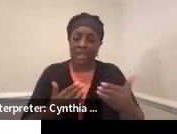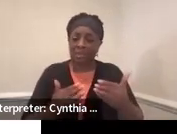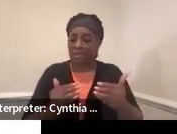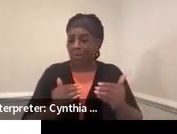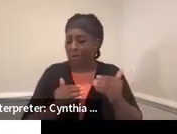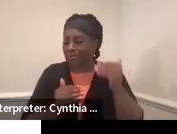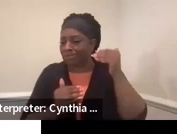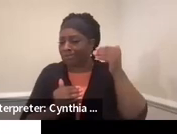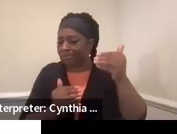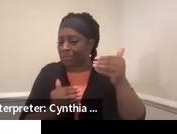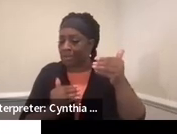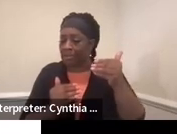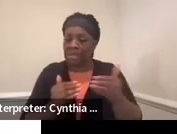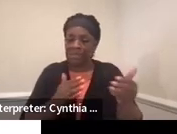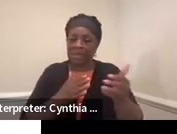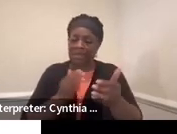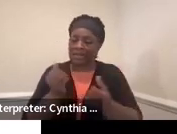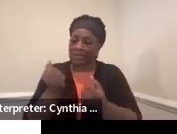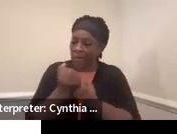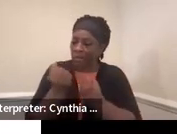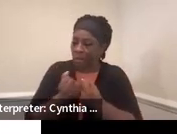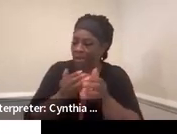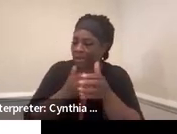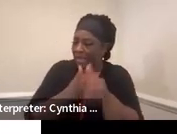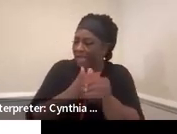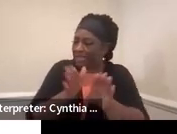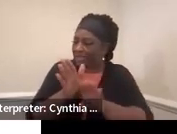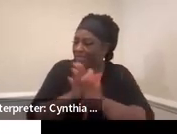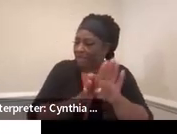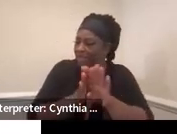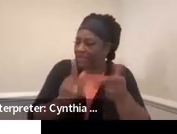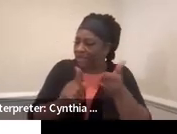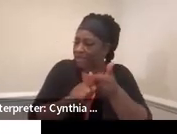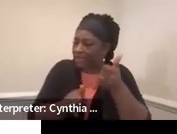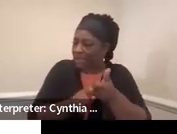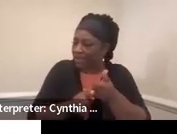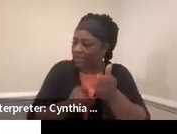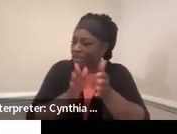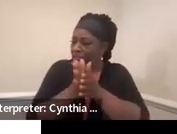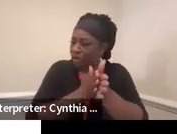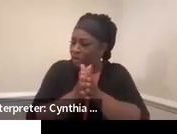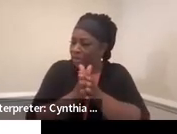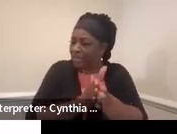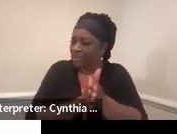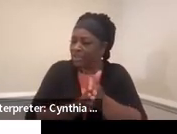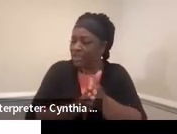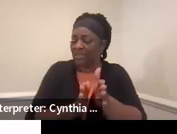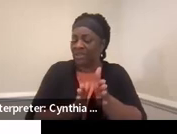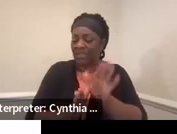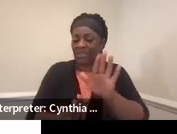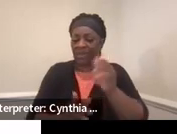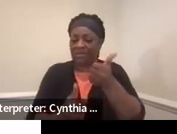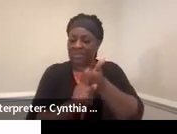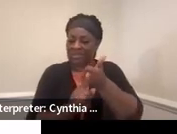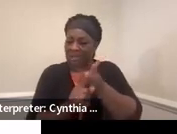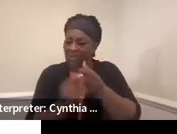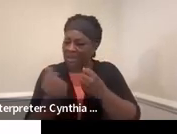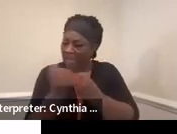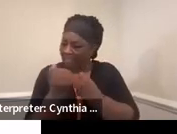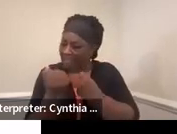might have to be guided on really developing their self-determination and self-advocacy skills, whereas others